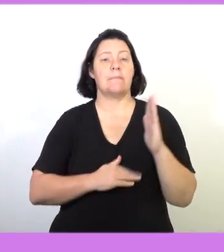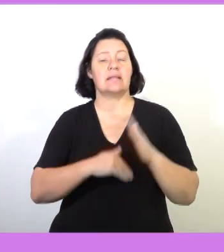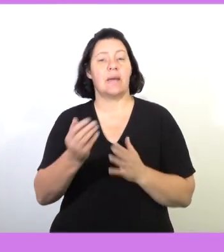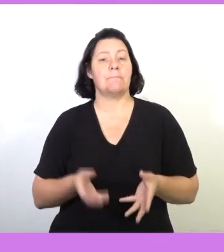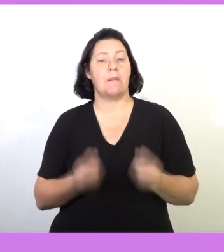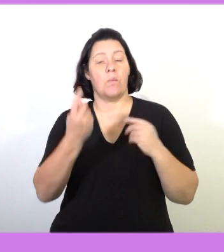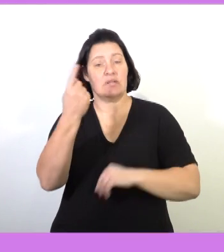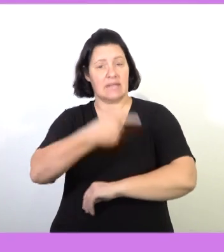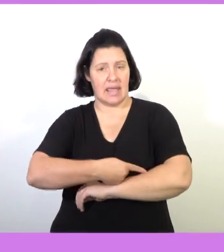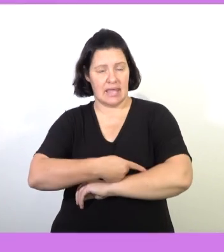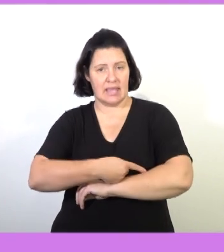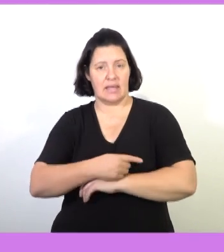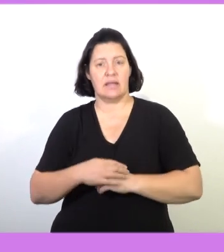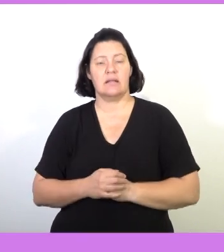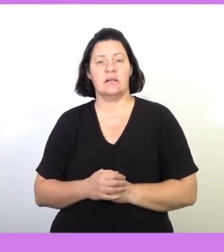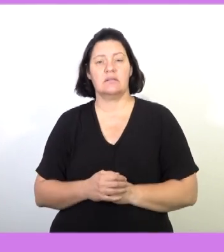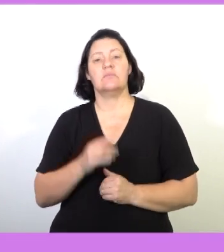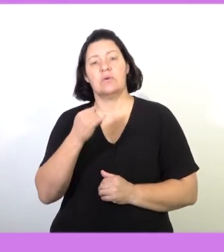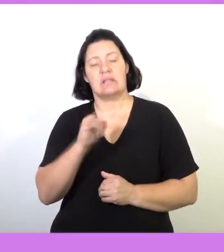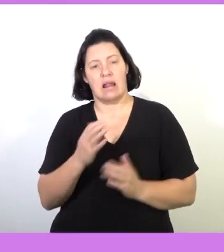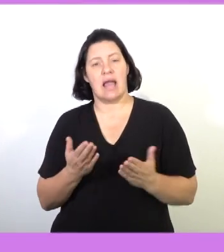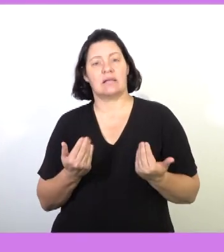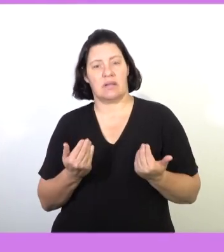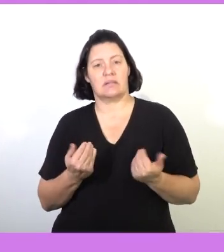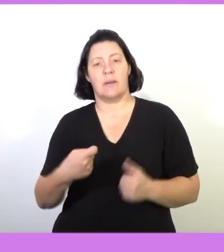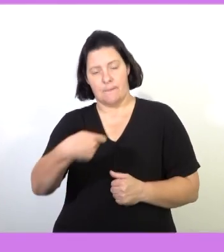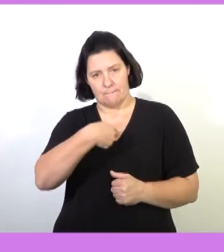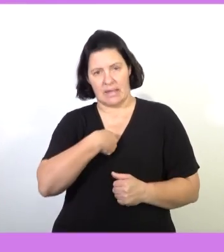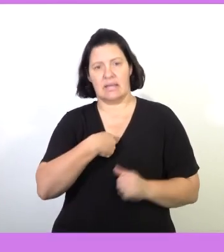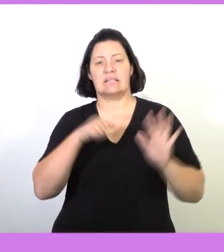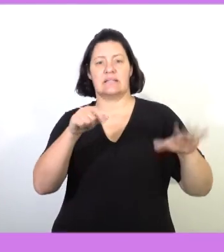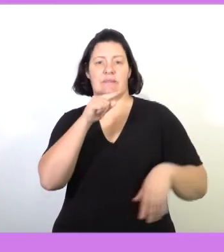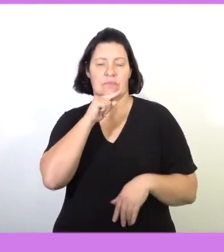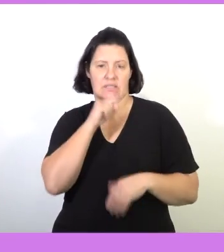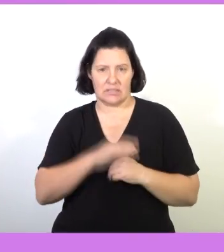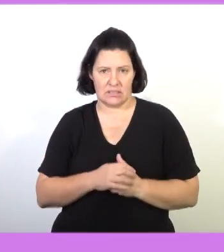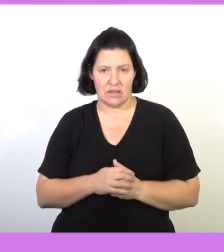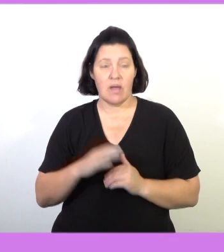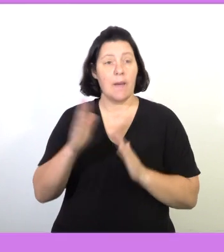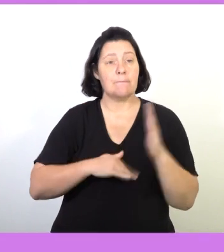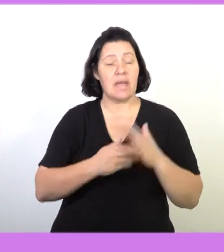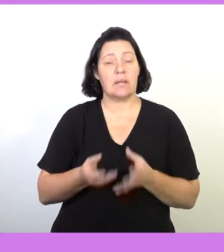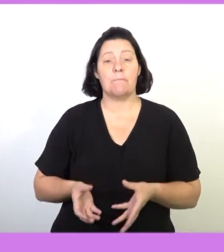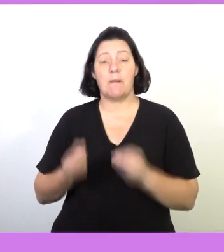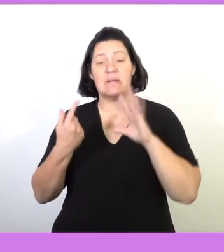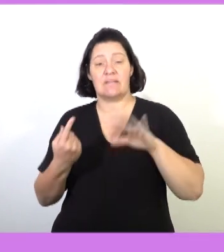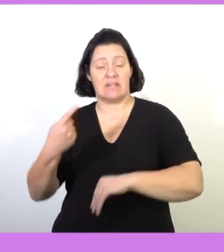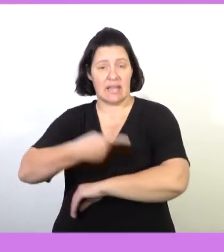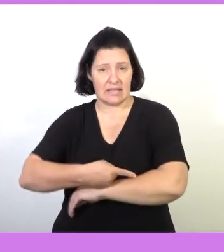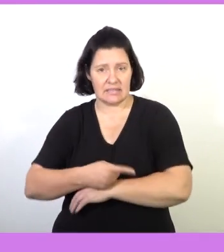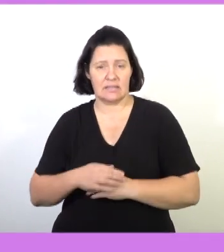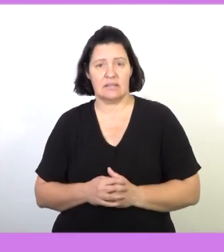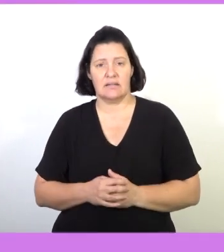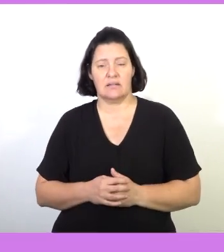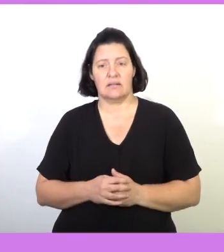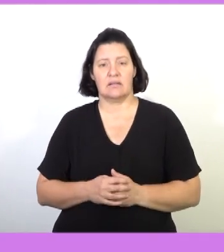painter takes one day, the painter at the end of the day still expects to be paid 6,000 rand. Whether the painter takes seven days